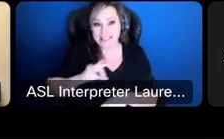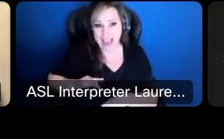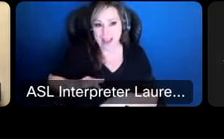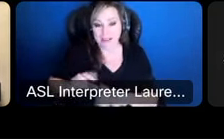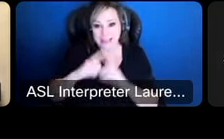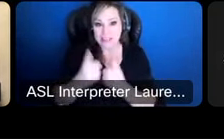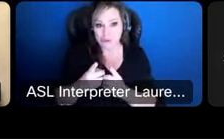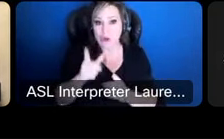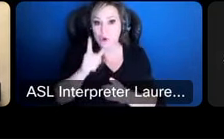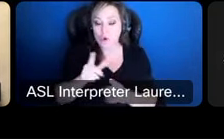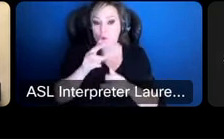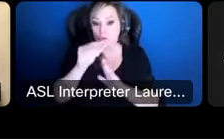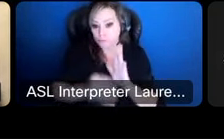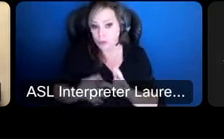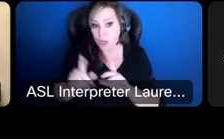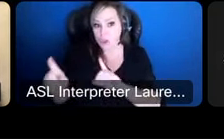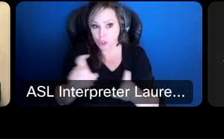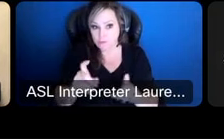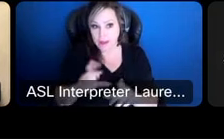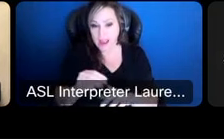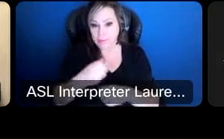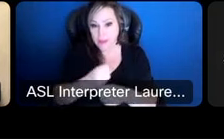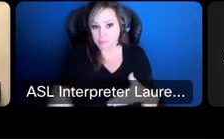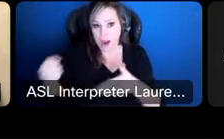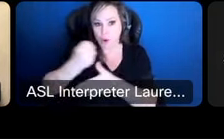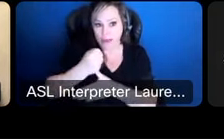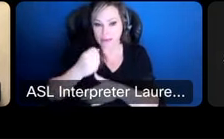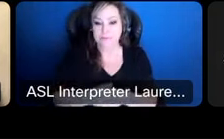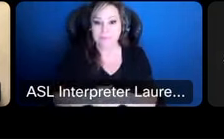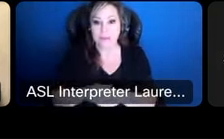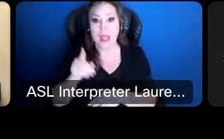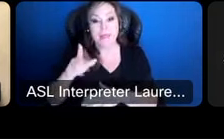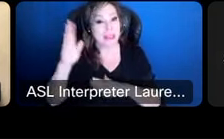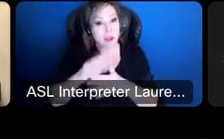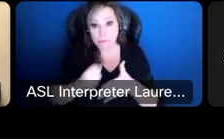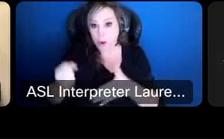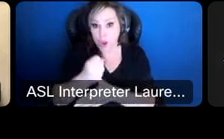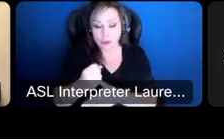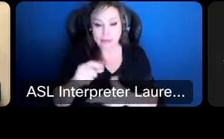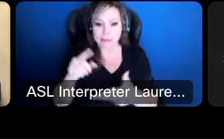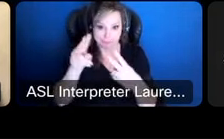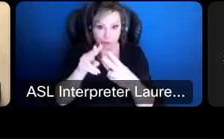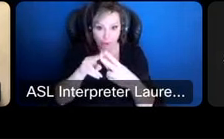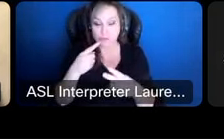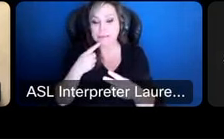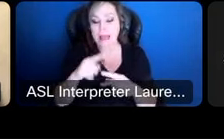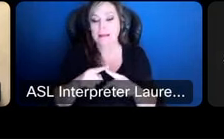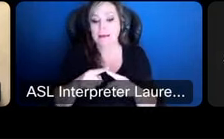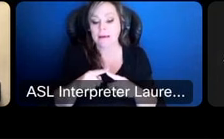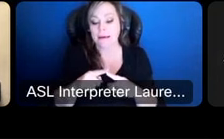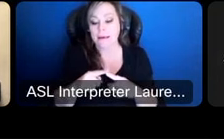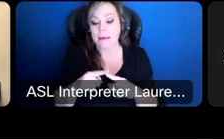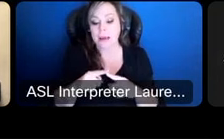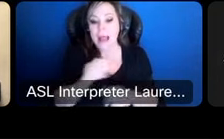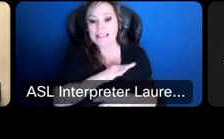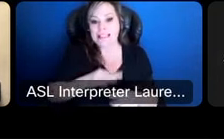who responded to our survey and prioritize things uh their top priorities or the top two priorities were uh staff